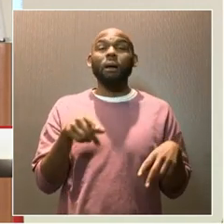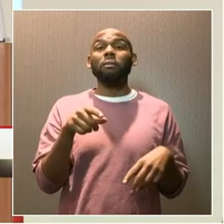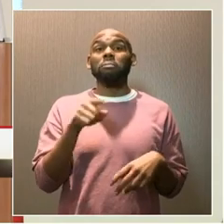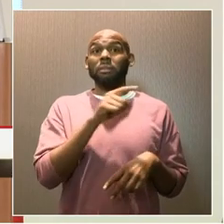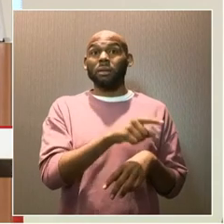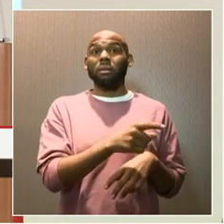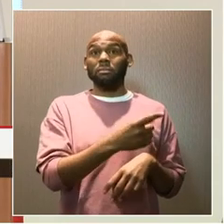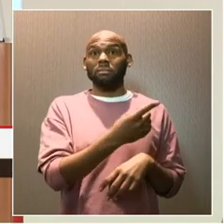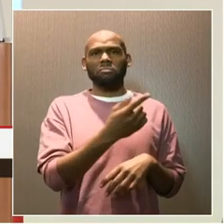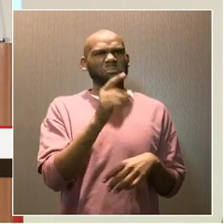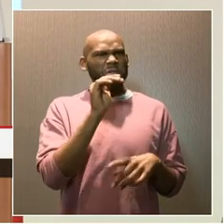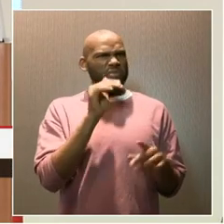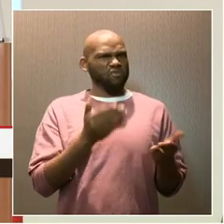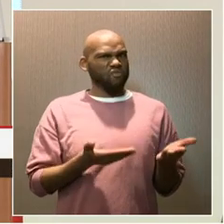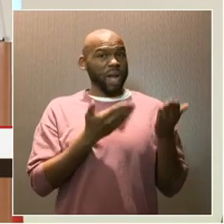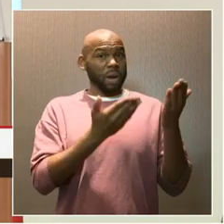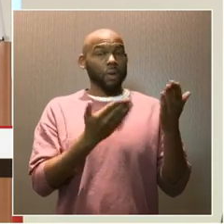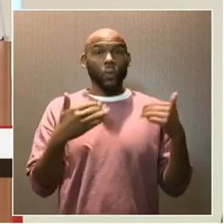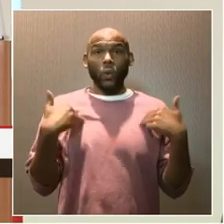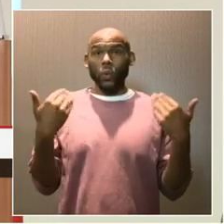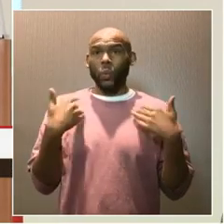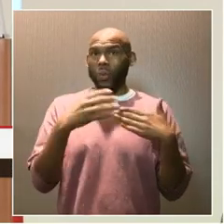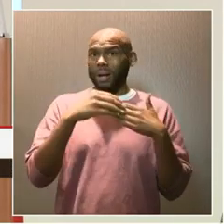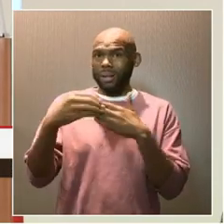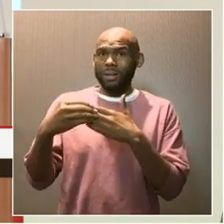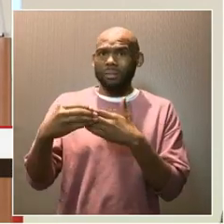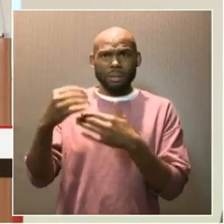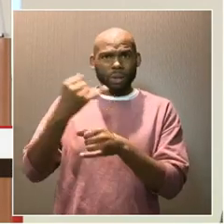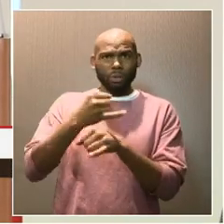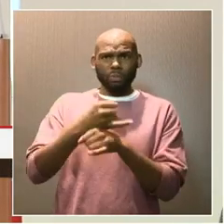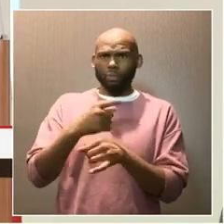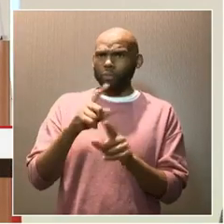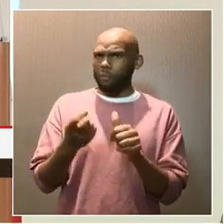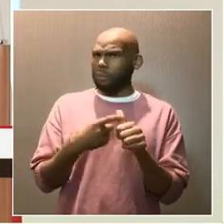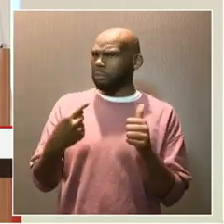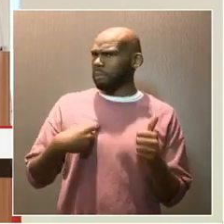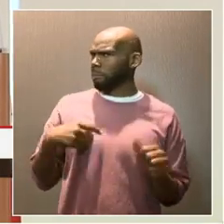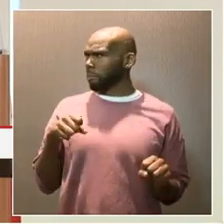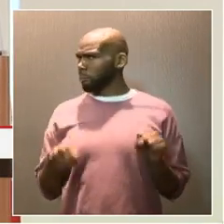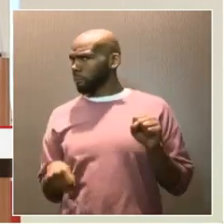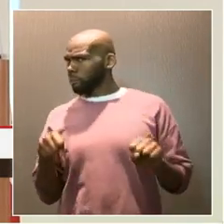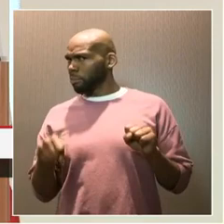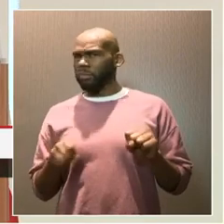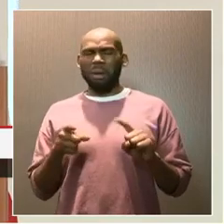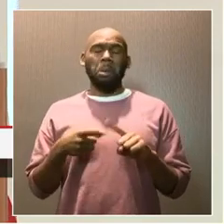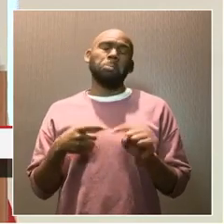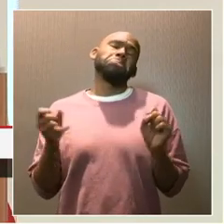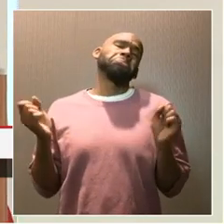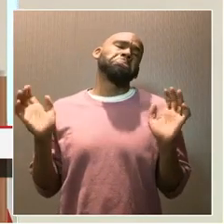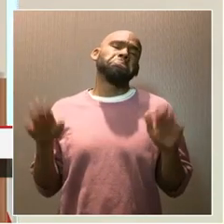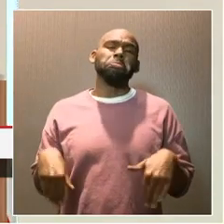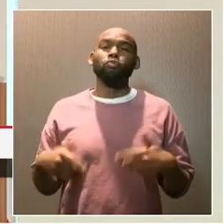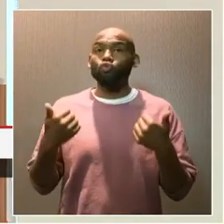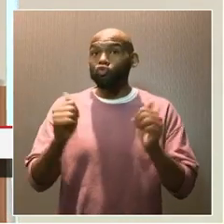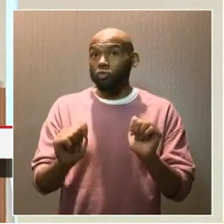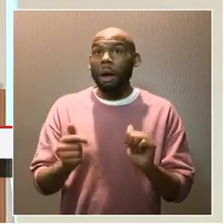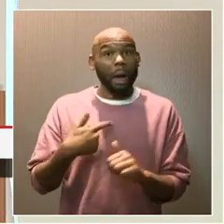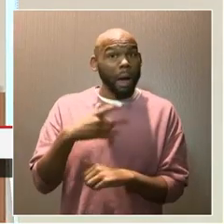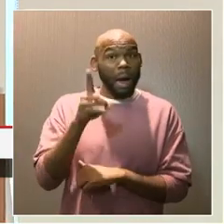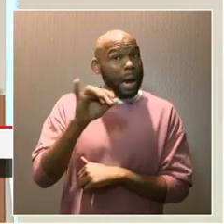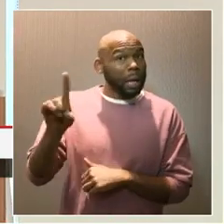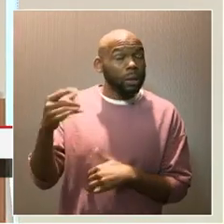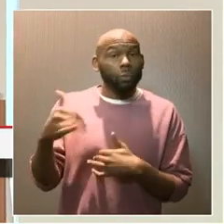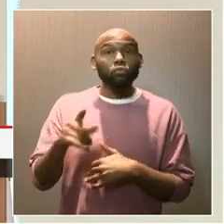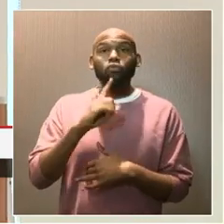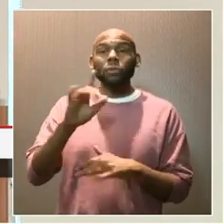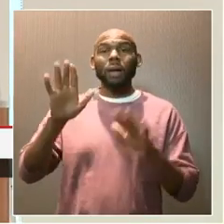Leadership Institute. At first, was skeptical. I was like, hey, you know what, I'm just going to do it. So I did, and it was an